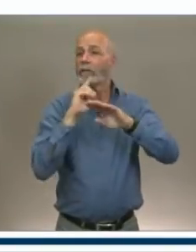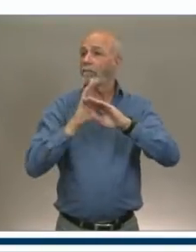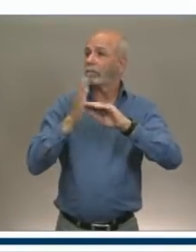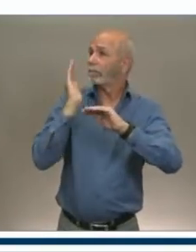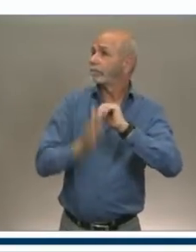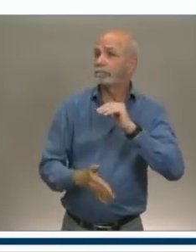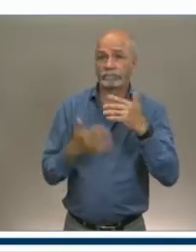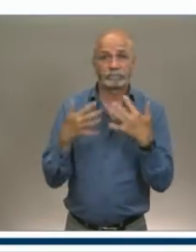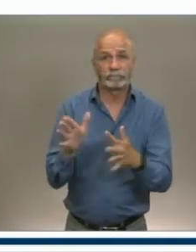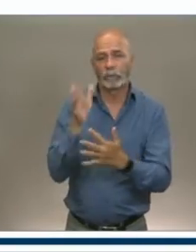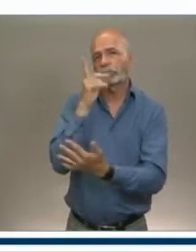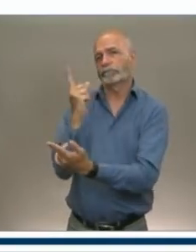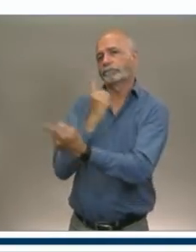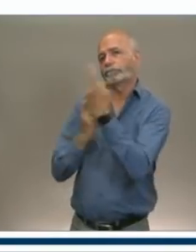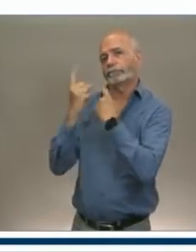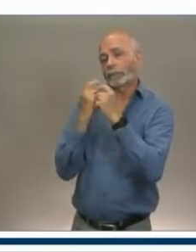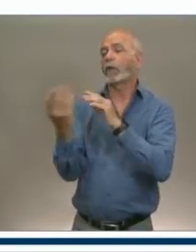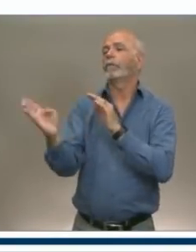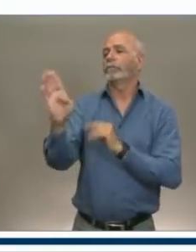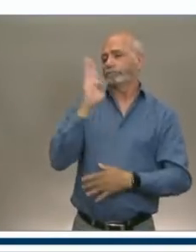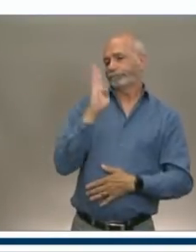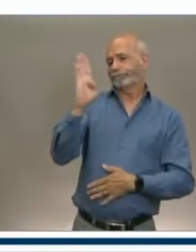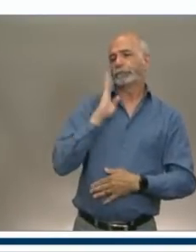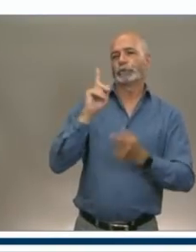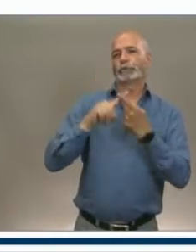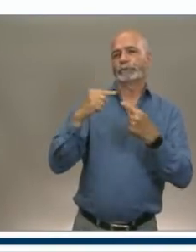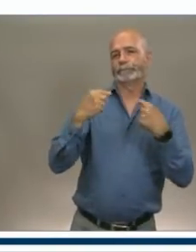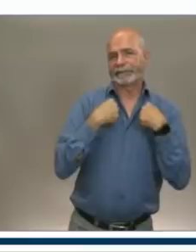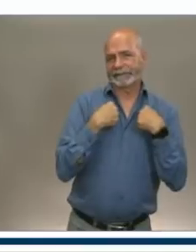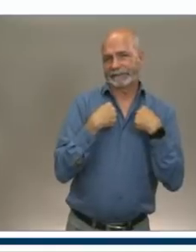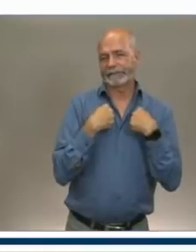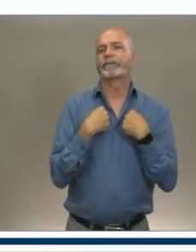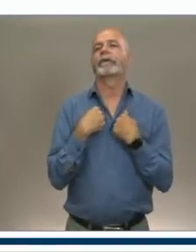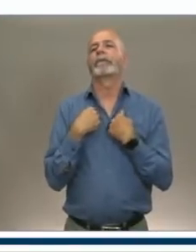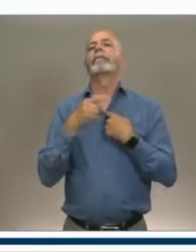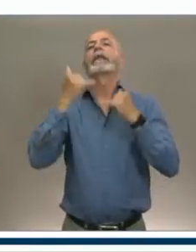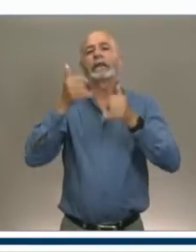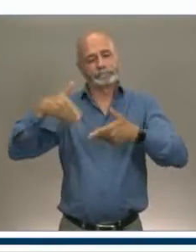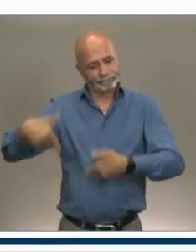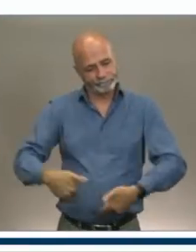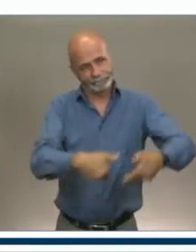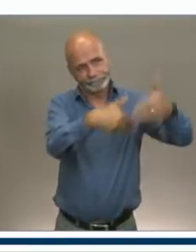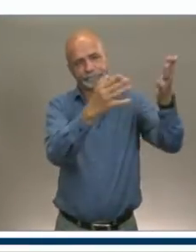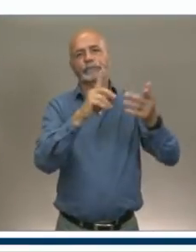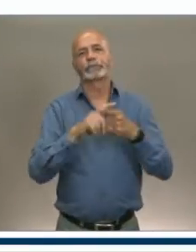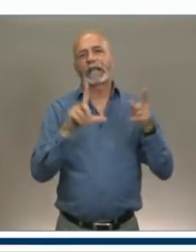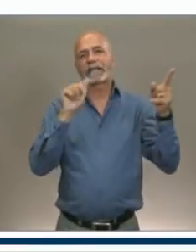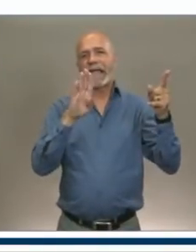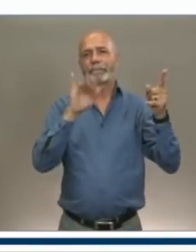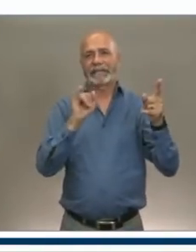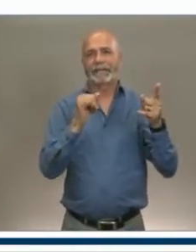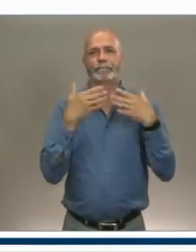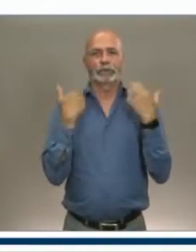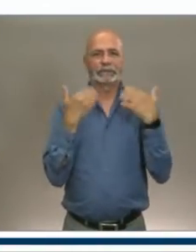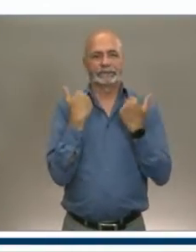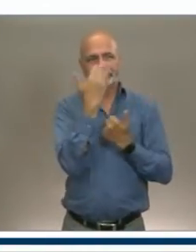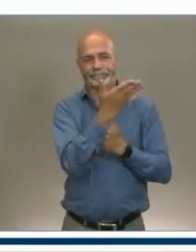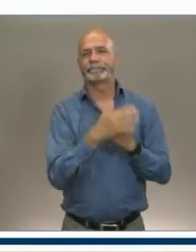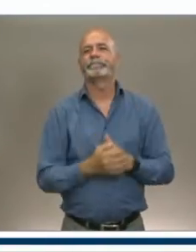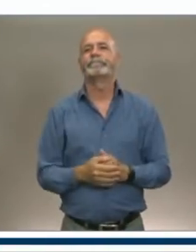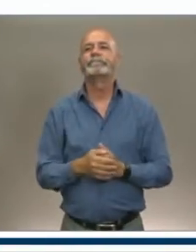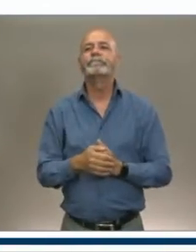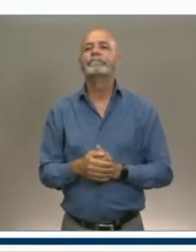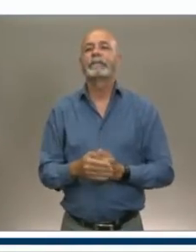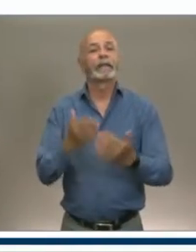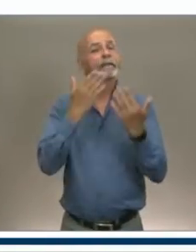to myself or Gary Andrea. I will now turn it over to Minister Katsoulis to begin. Thank you, Michelle. Good morning, everyone. Great to have everyone here